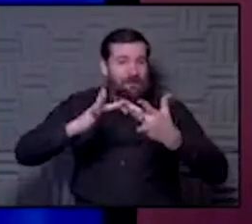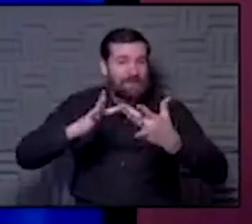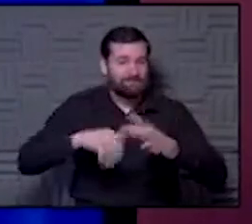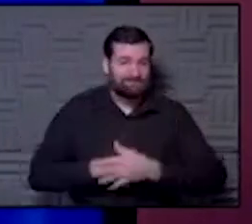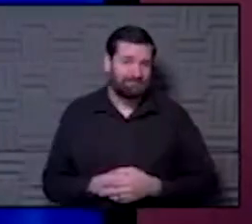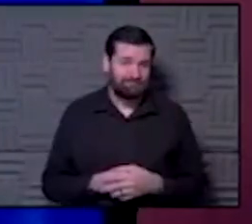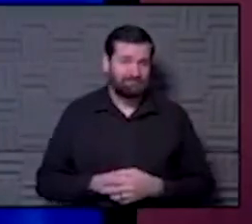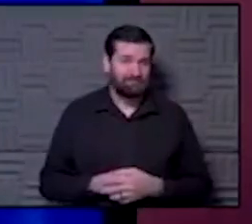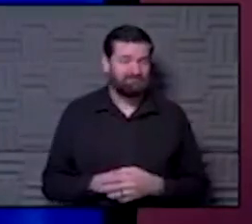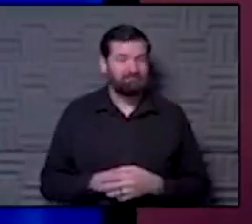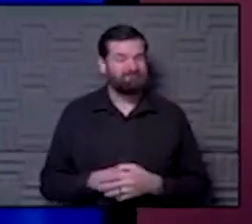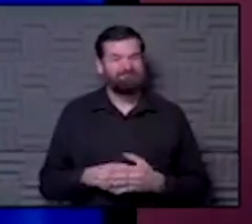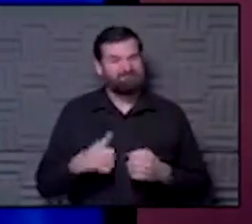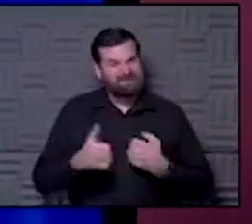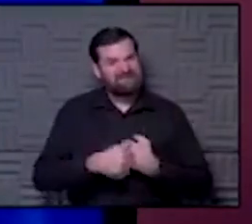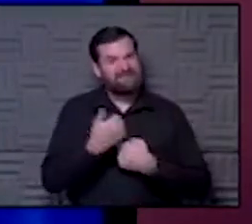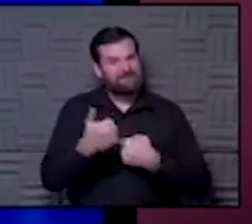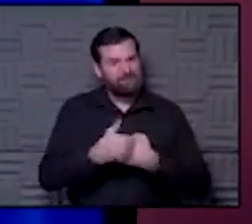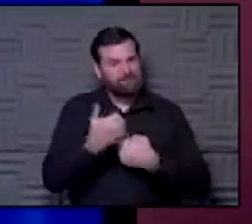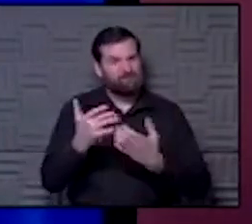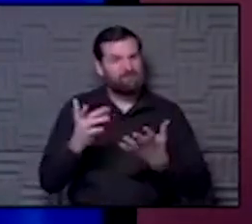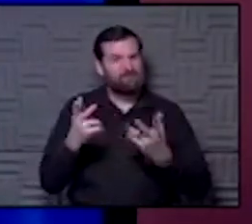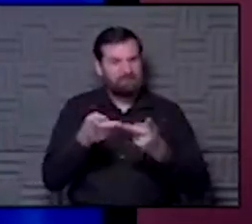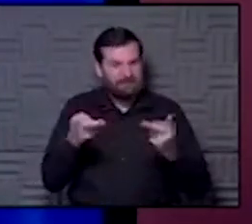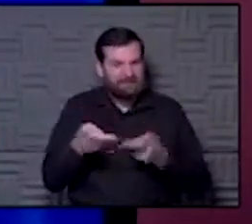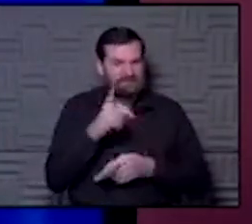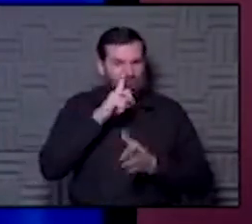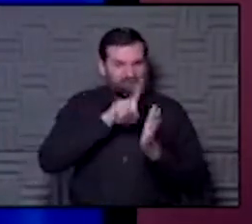place to start making medical decisions from.